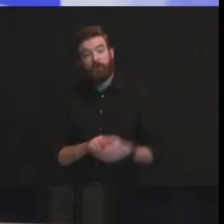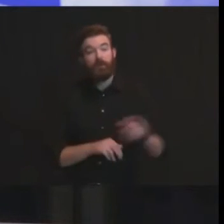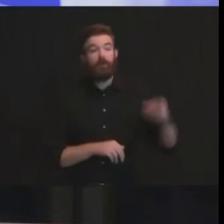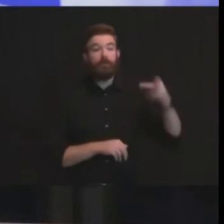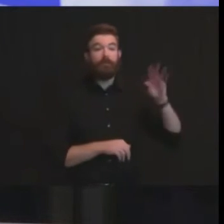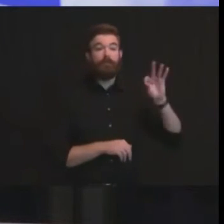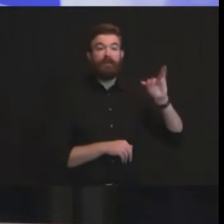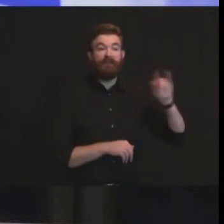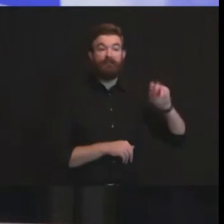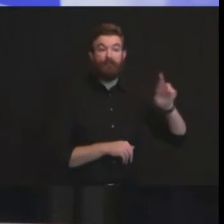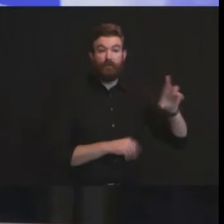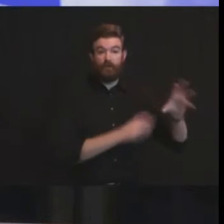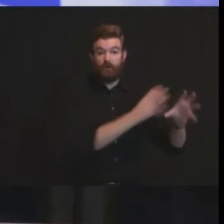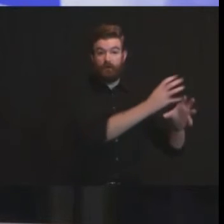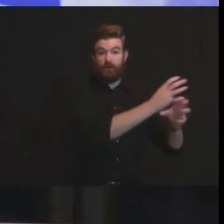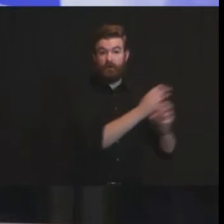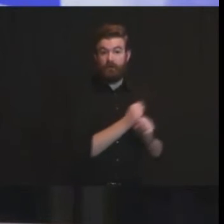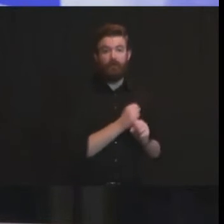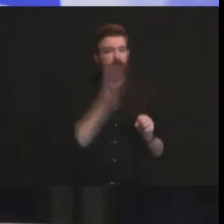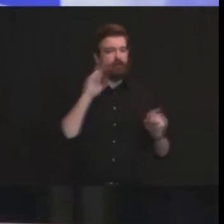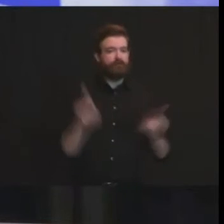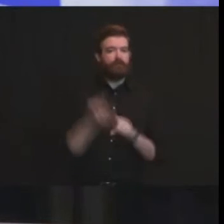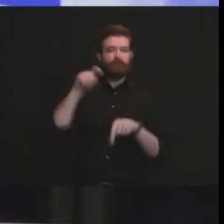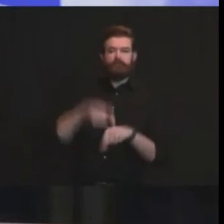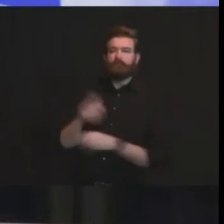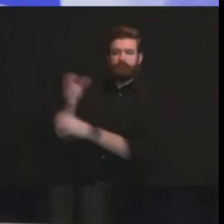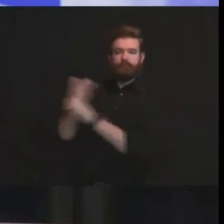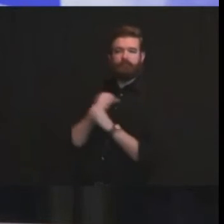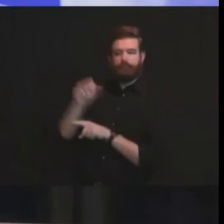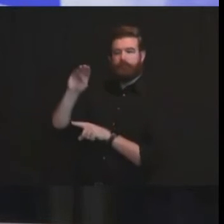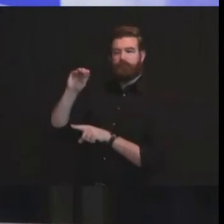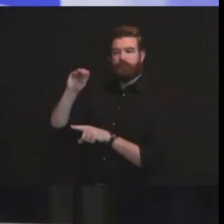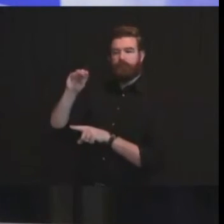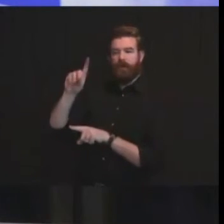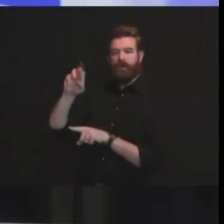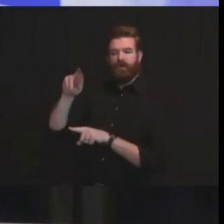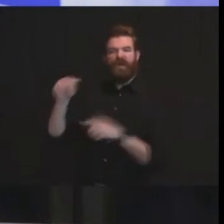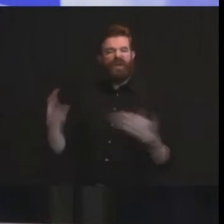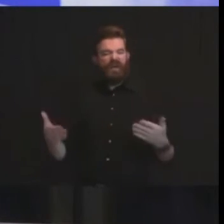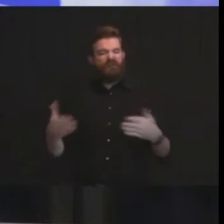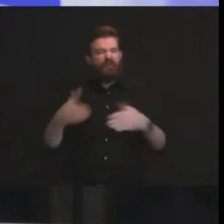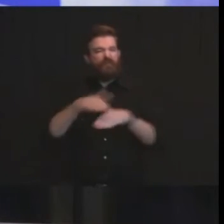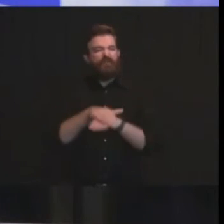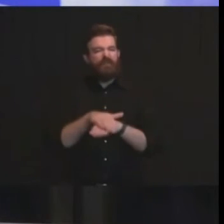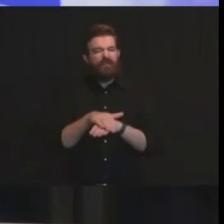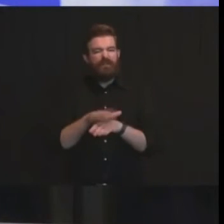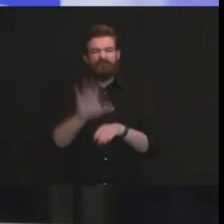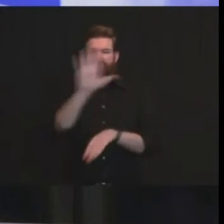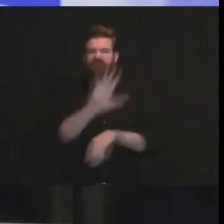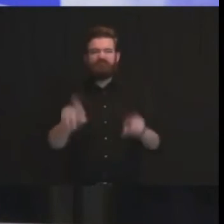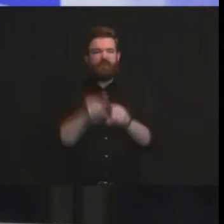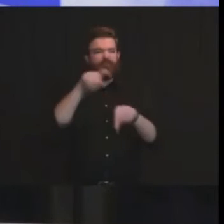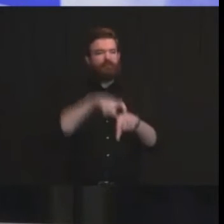we then could receive another two shipments of moderna of a hundred thousand each